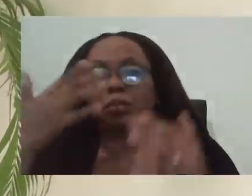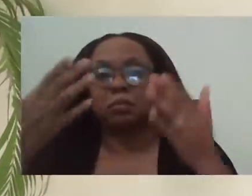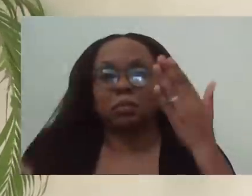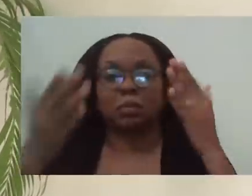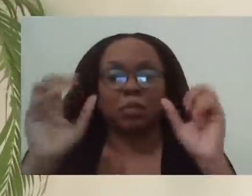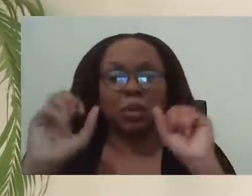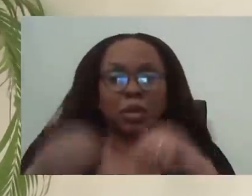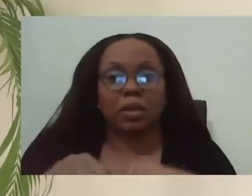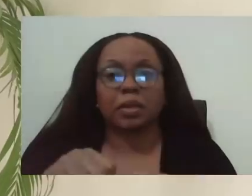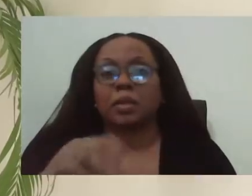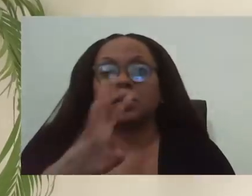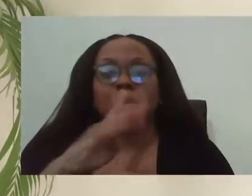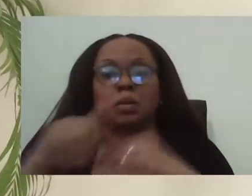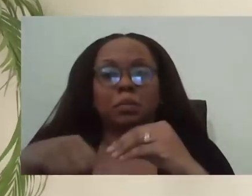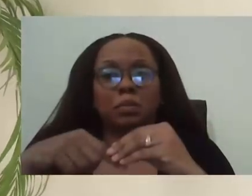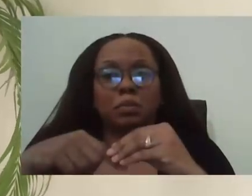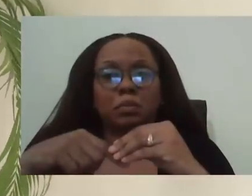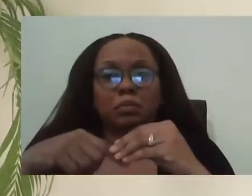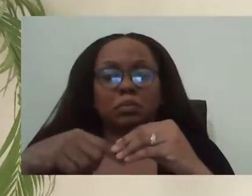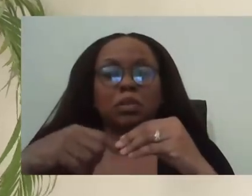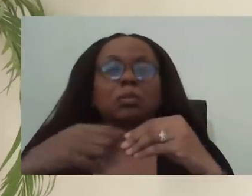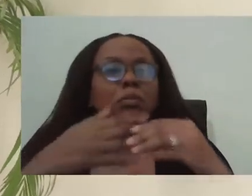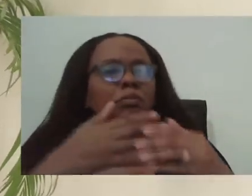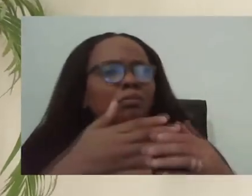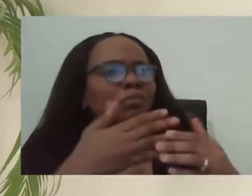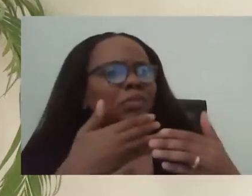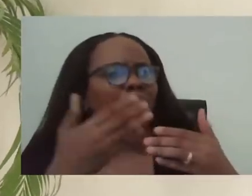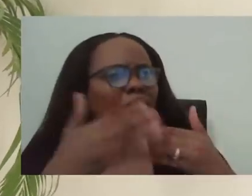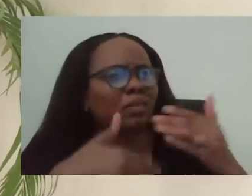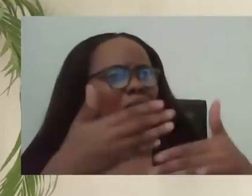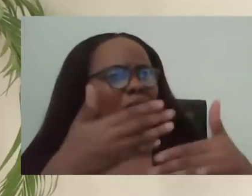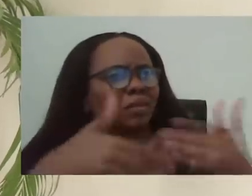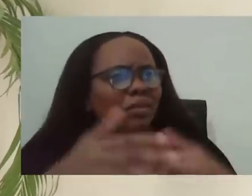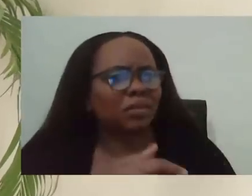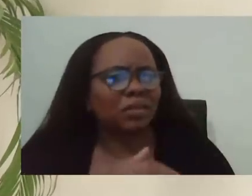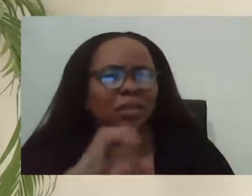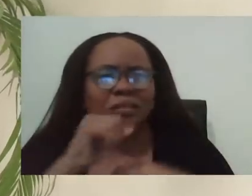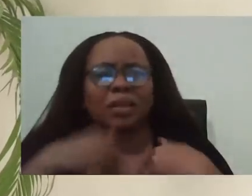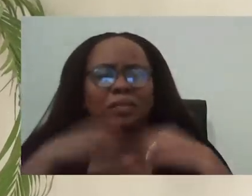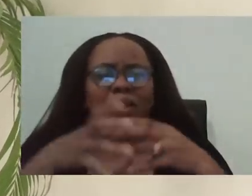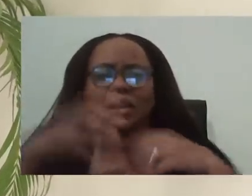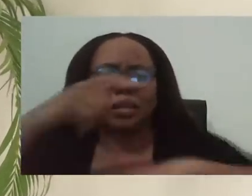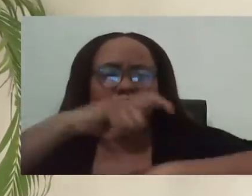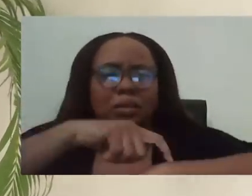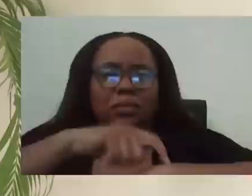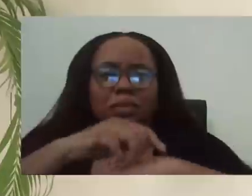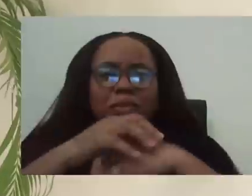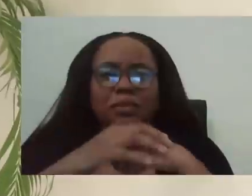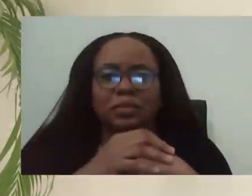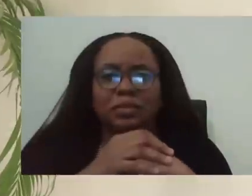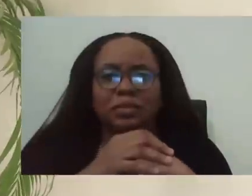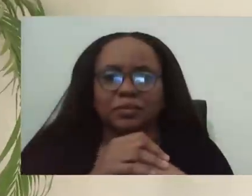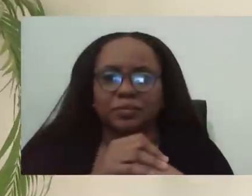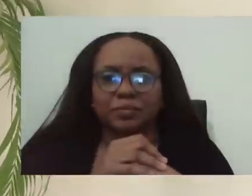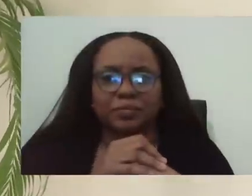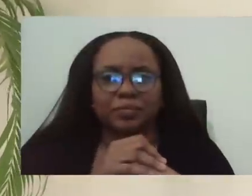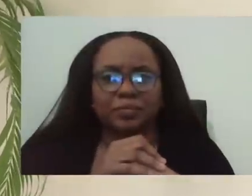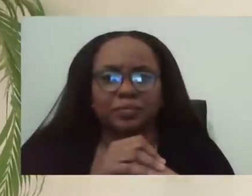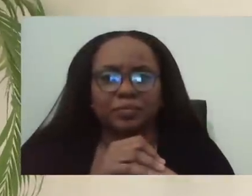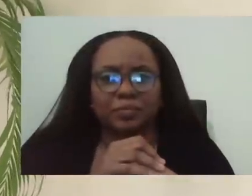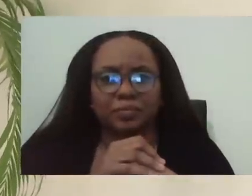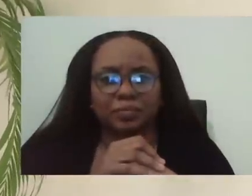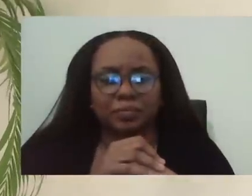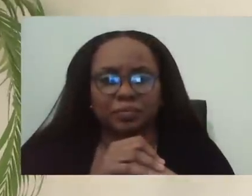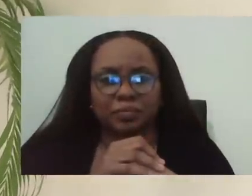assist in those measures. you should go into it quite right away because you don't have a lot of time for sure. So, you know, in terms of